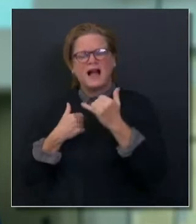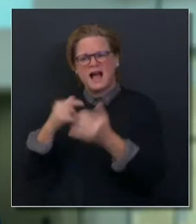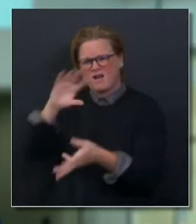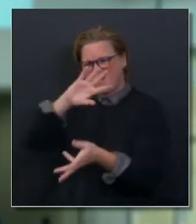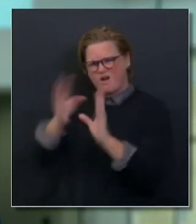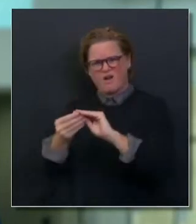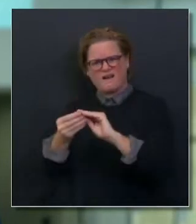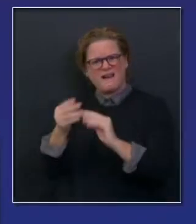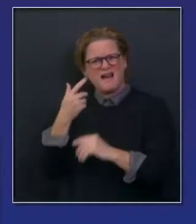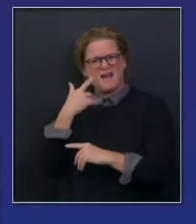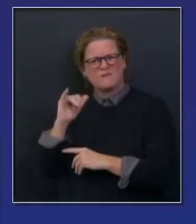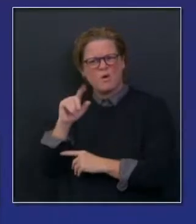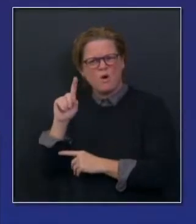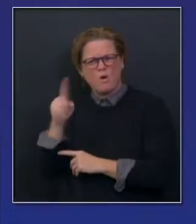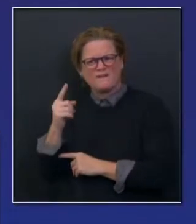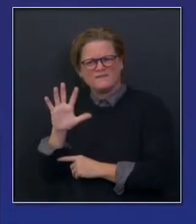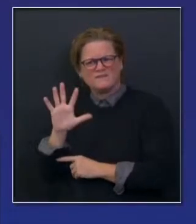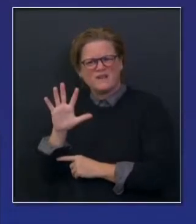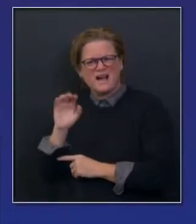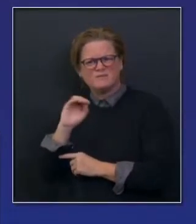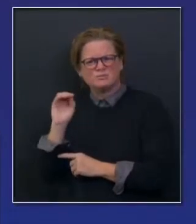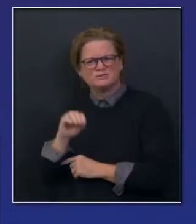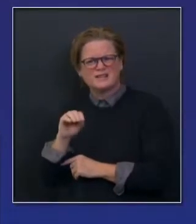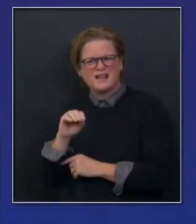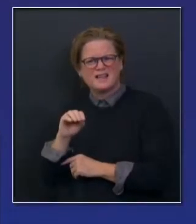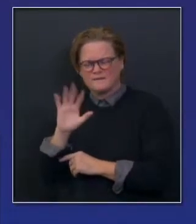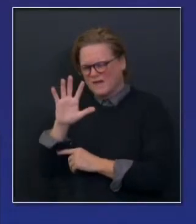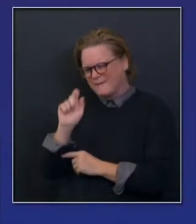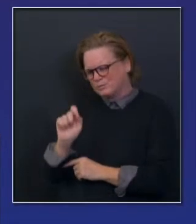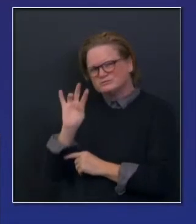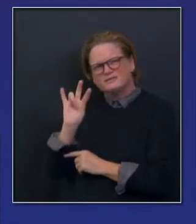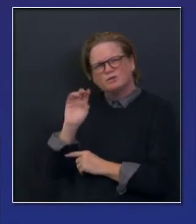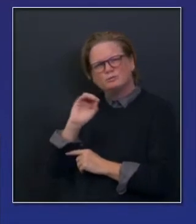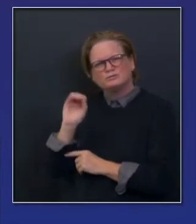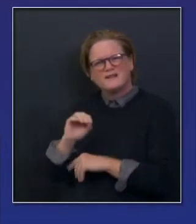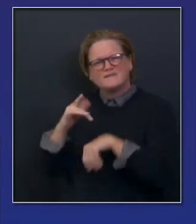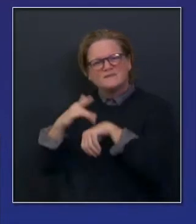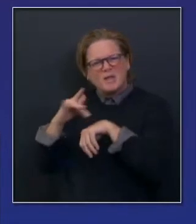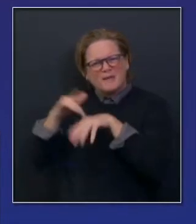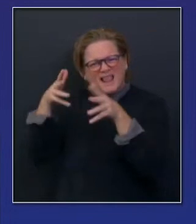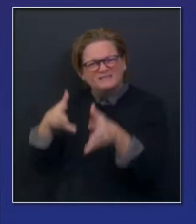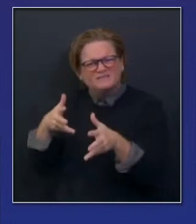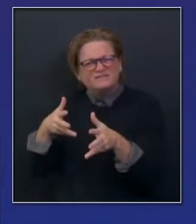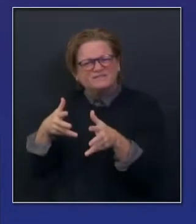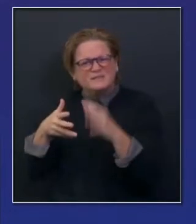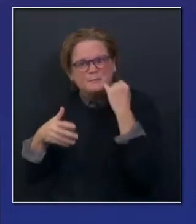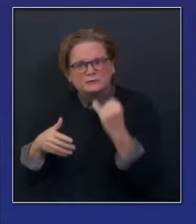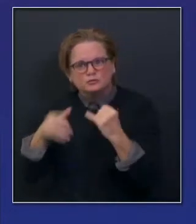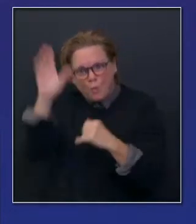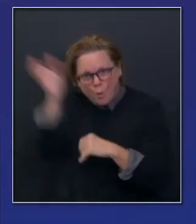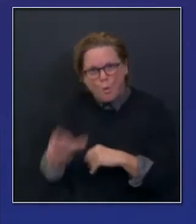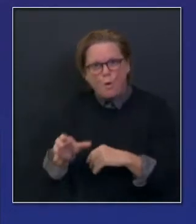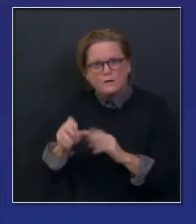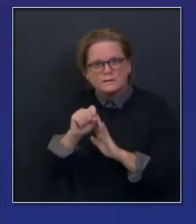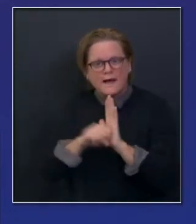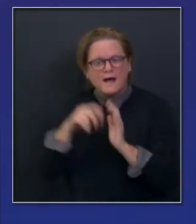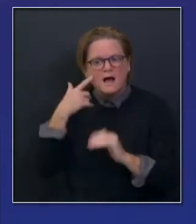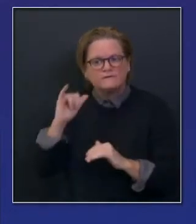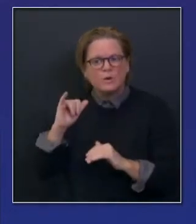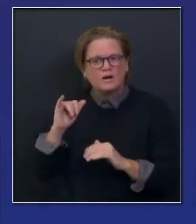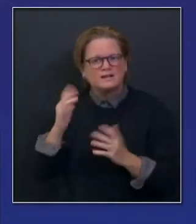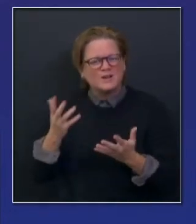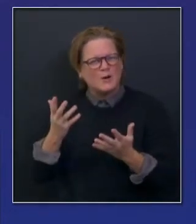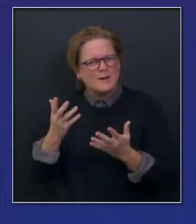different regions are, what we are really preparing for is two weeks from now. Now, what turns the tide on that story? It is us